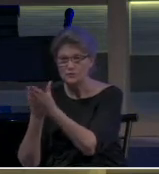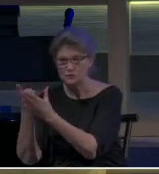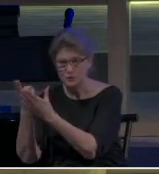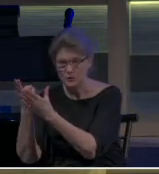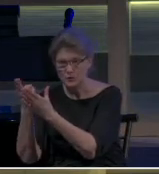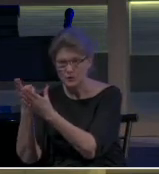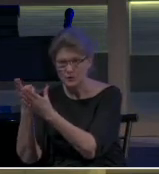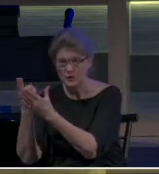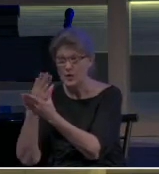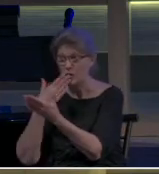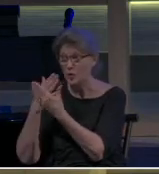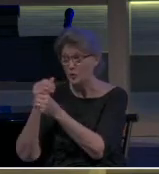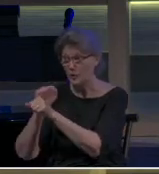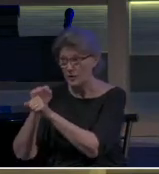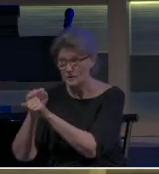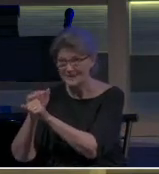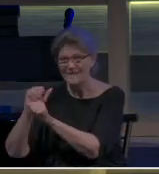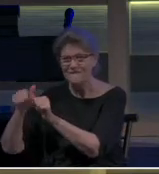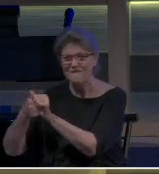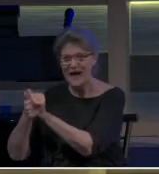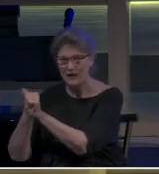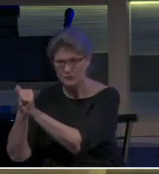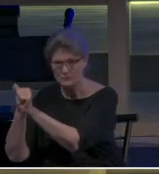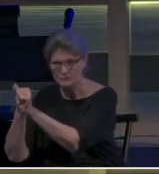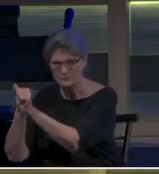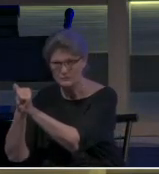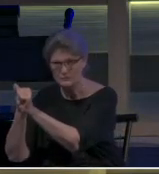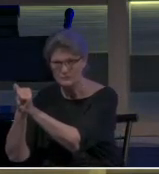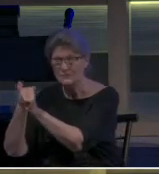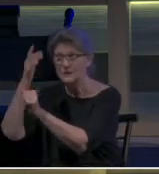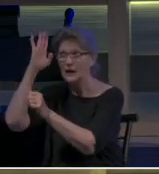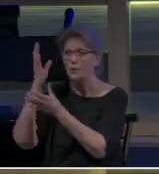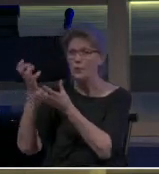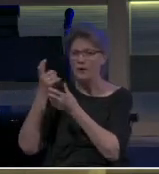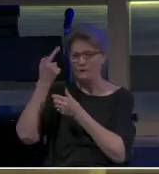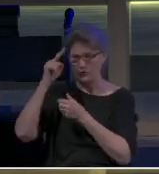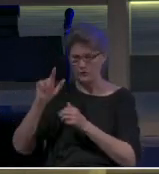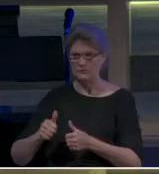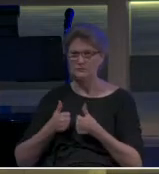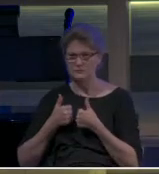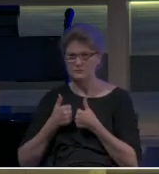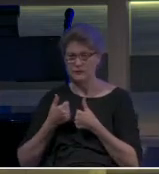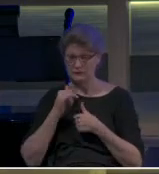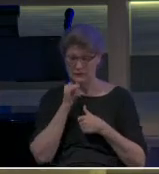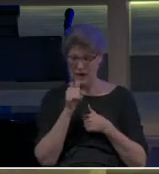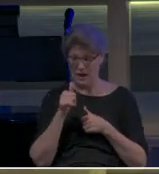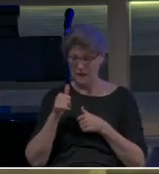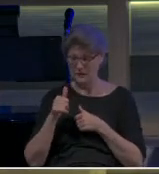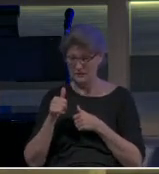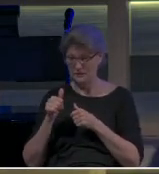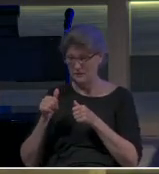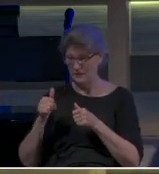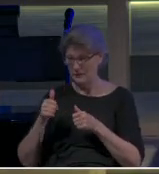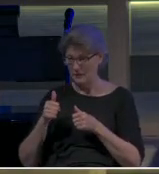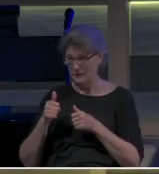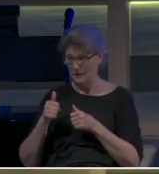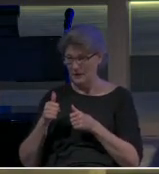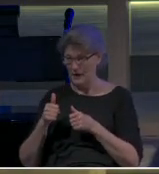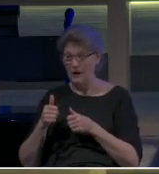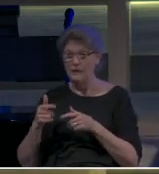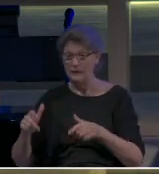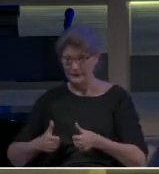good works are part of what God intends for your life. If you're not embracing the truth,